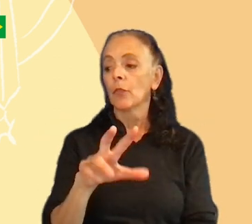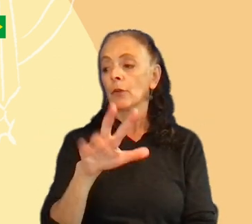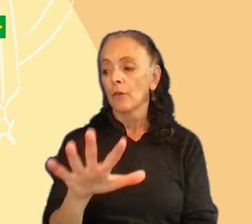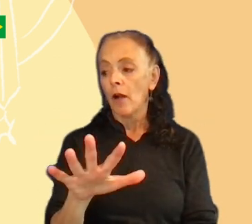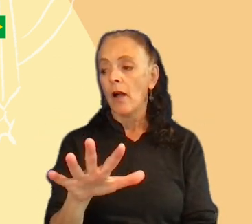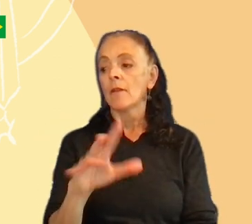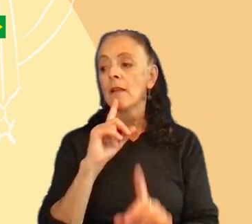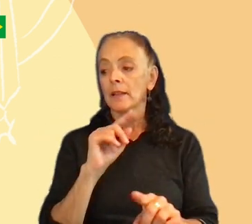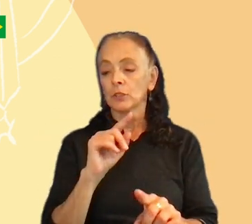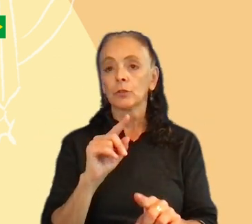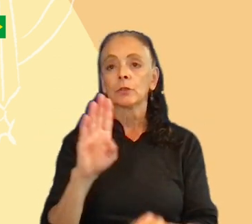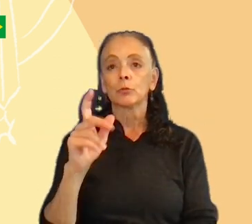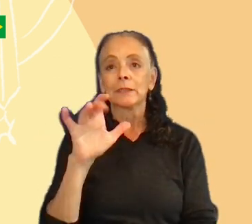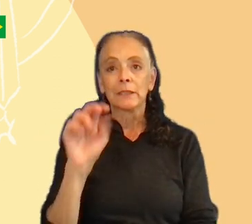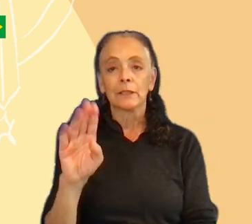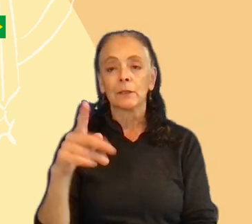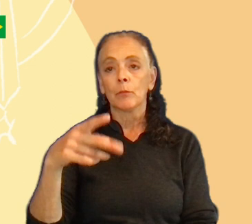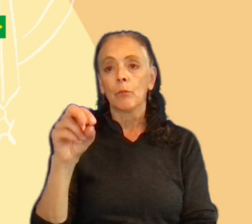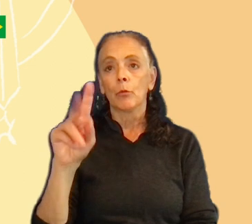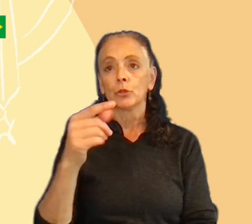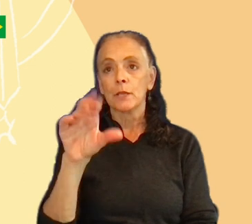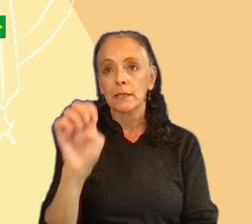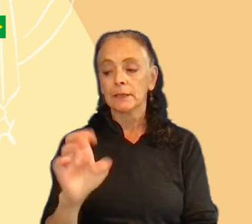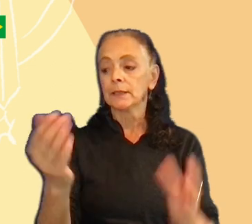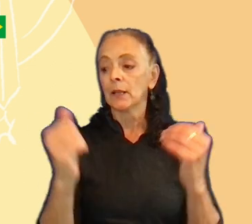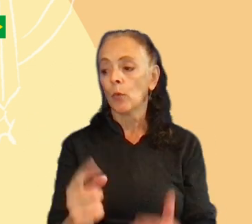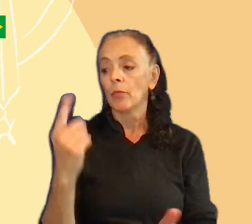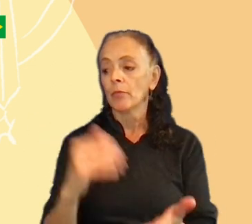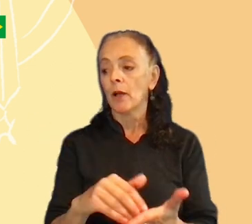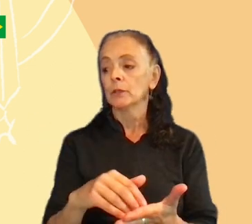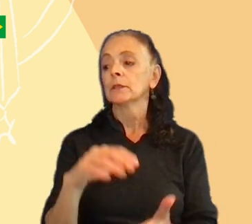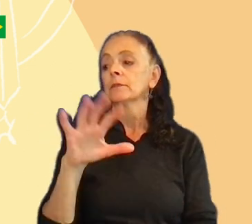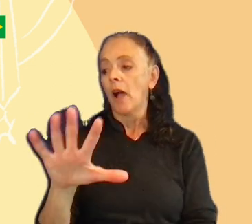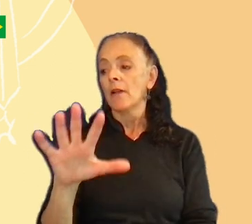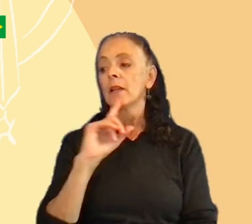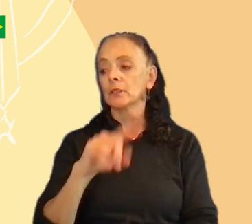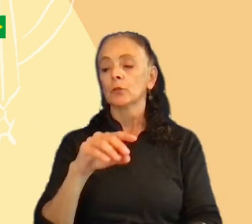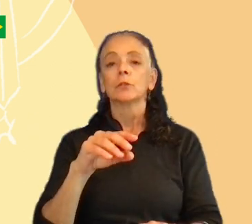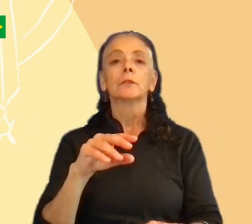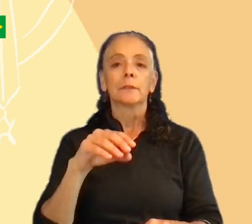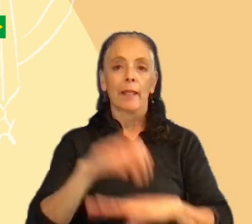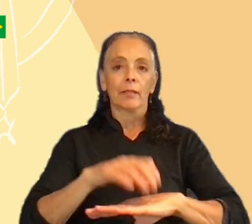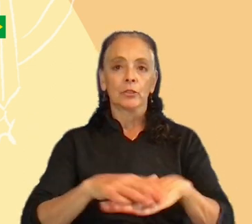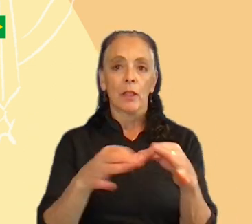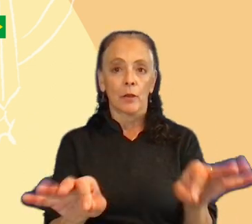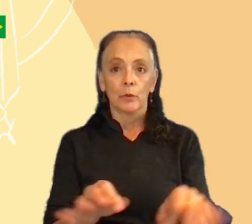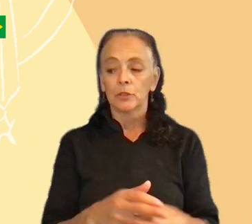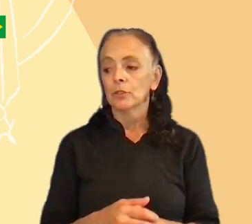answers in Brazilian Portuguese, and 1005 answers in English. So, this ratio